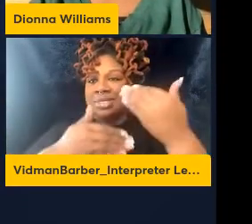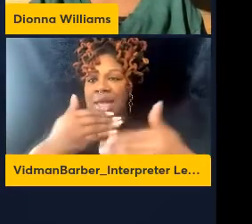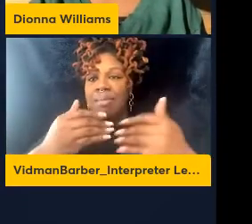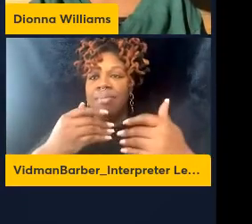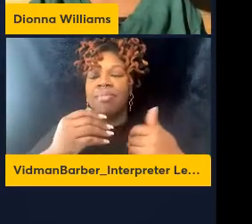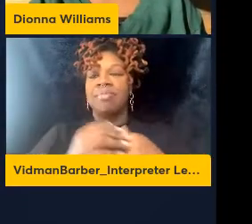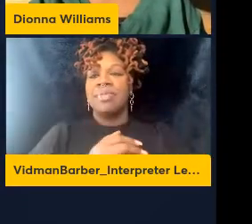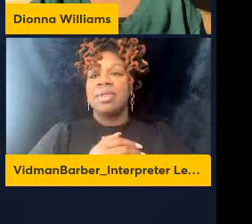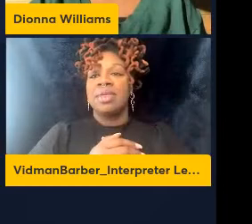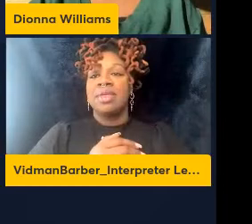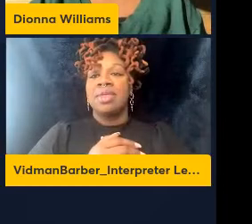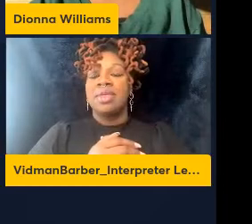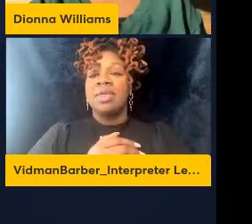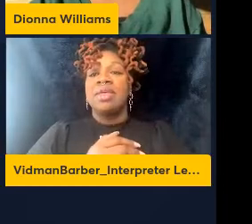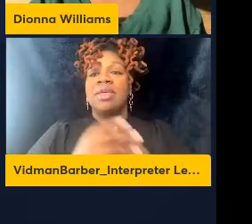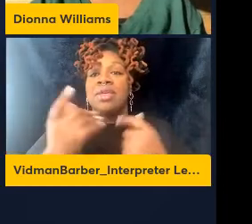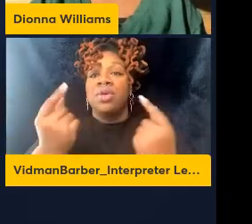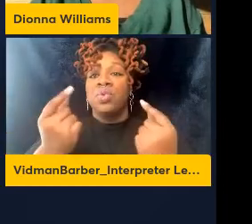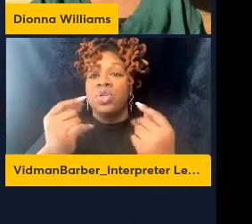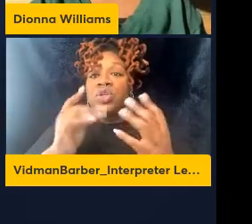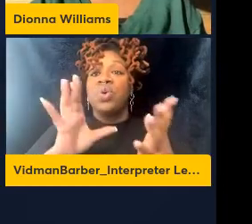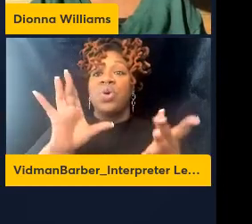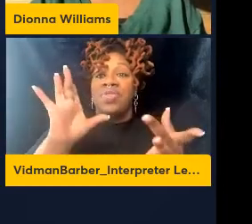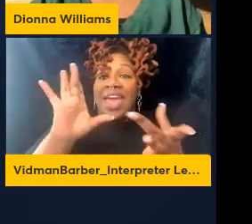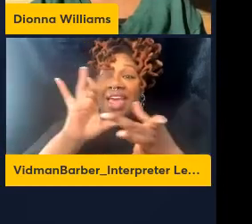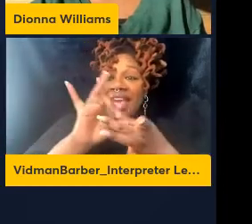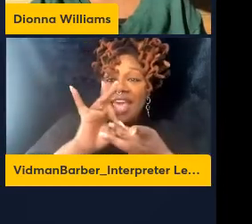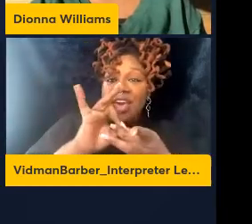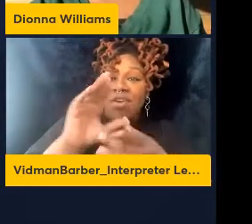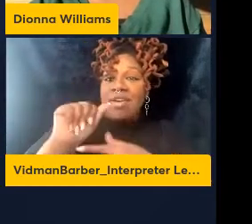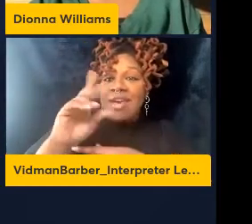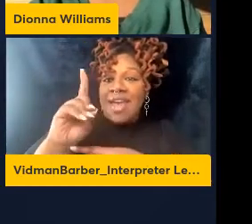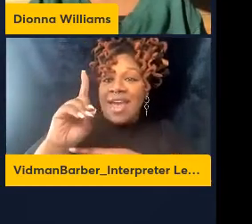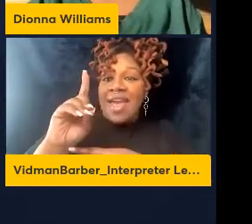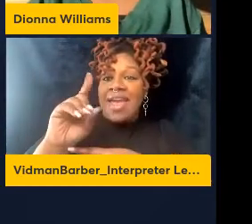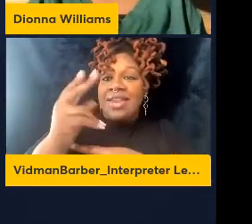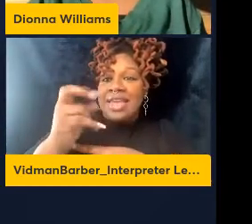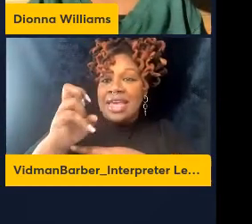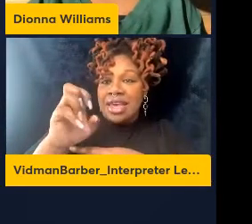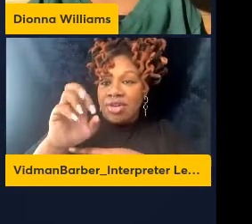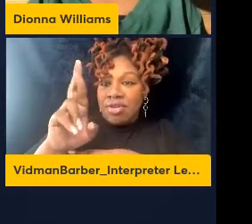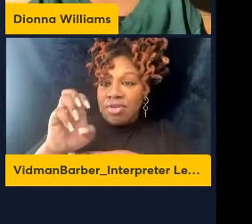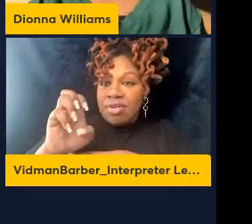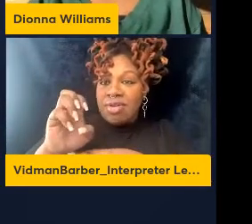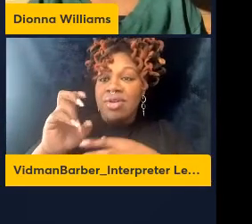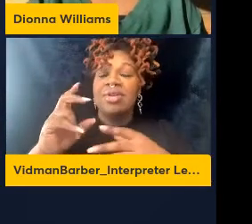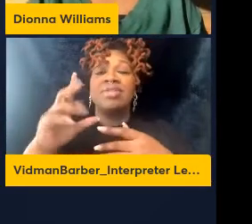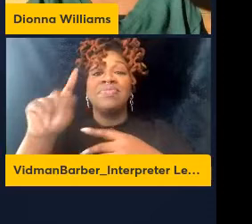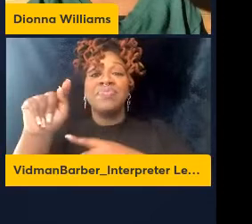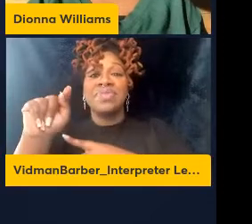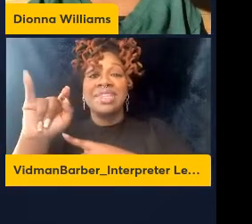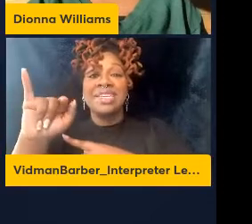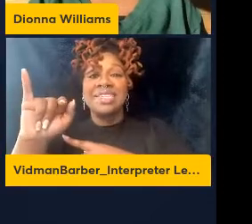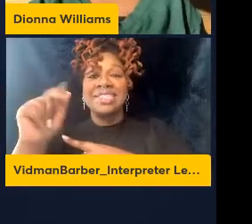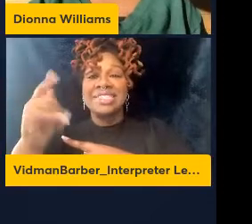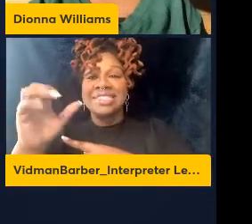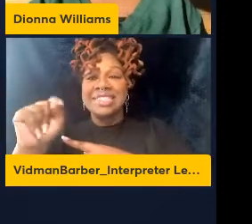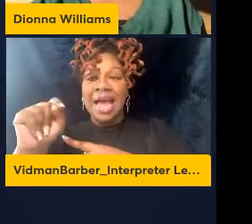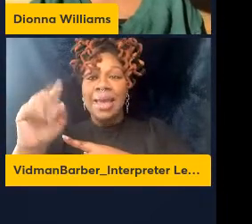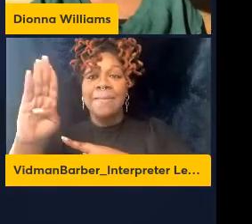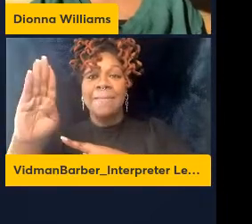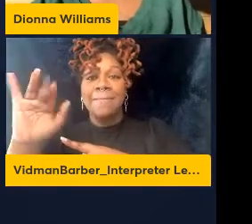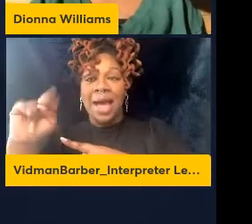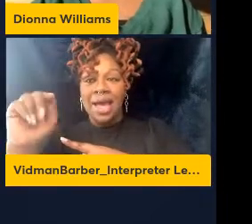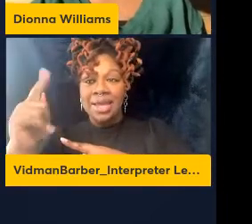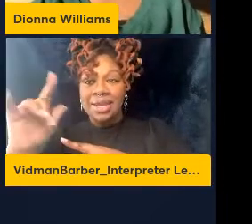barrier, they bind tightly, they diabetes, and then they eventually migrate. We're focusing on this diabetes step because this